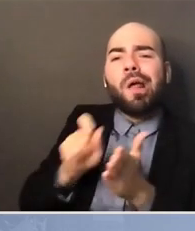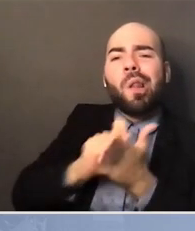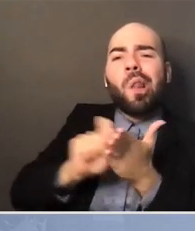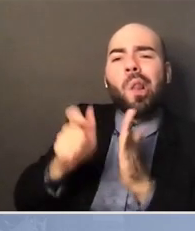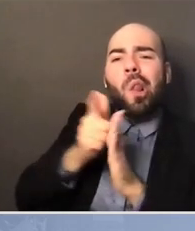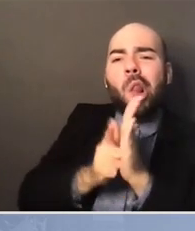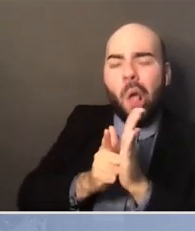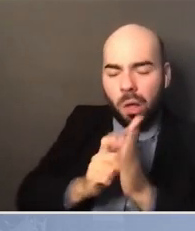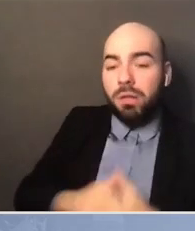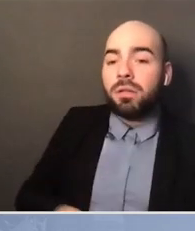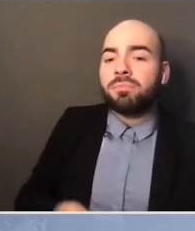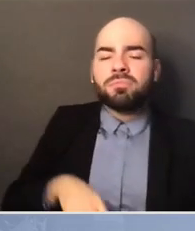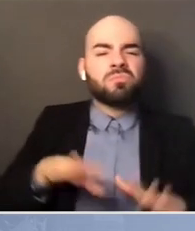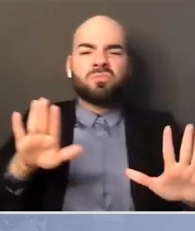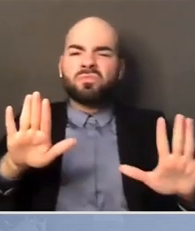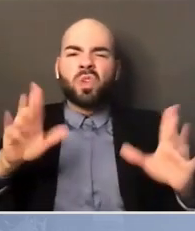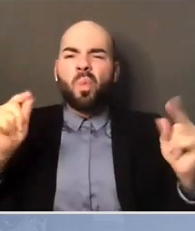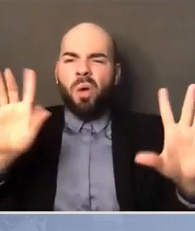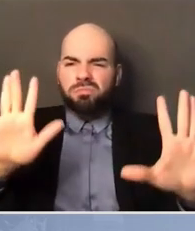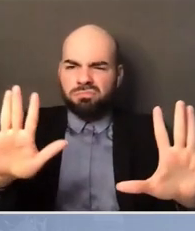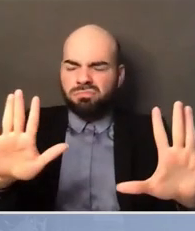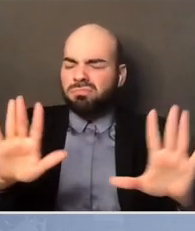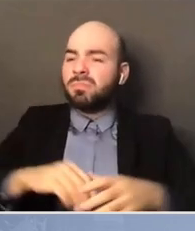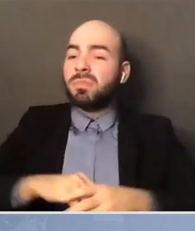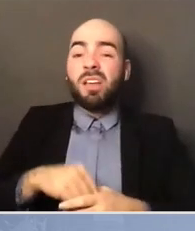And let me just say, if you don't think things have changed,